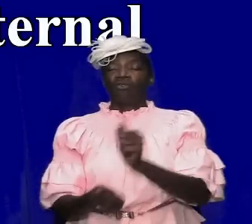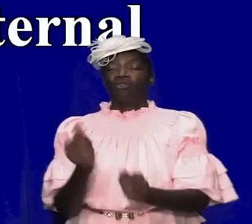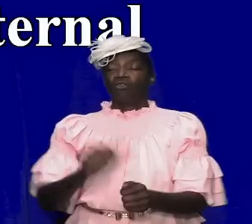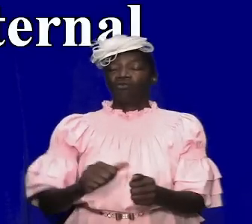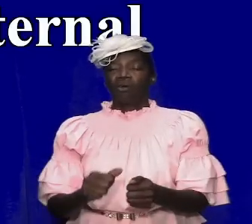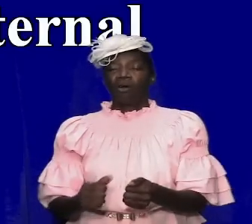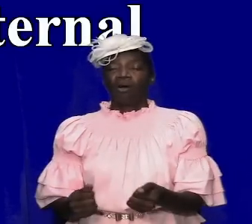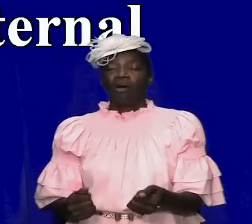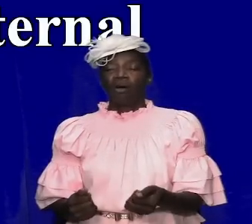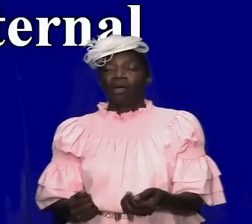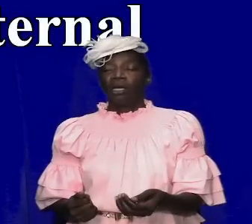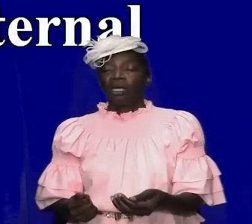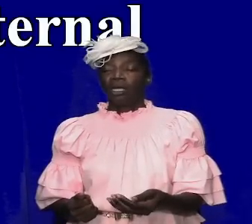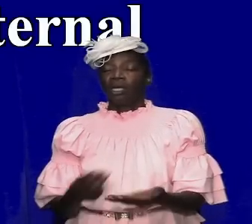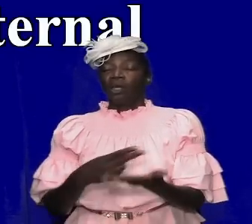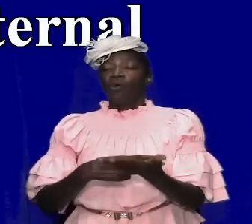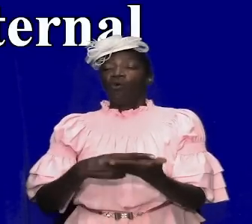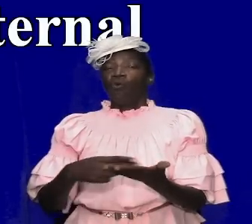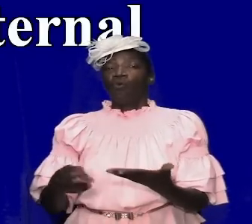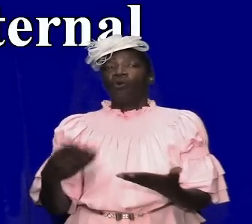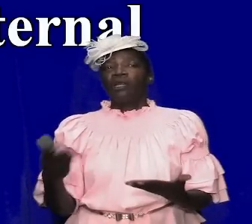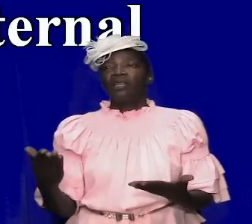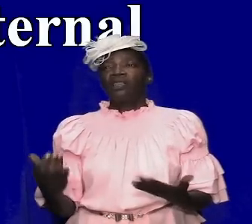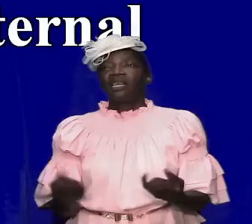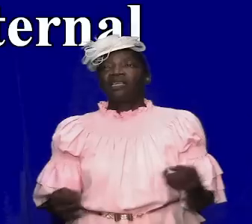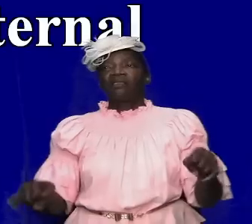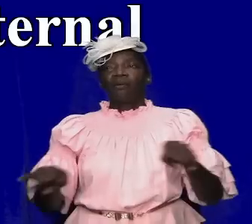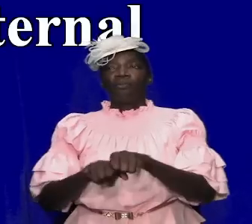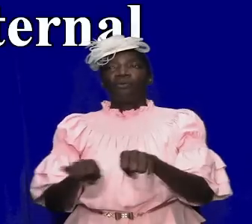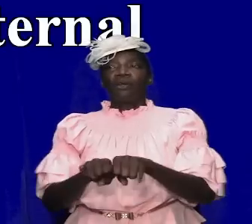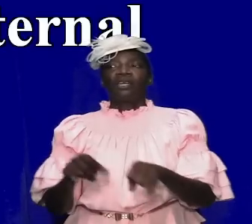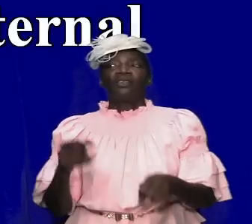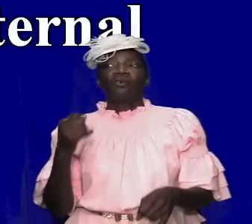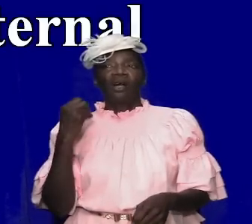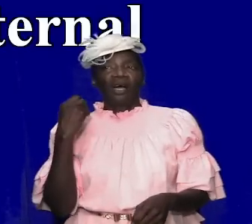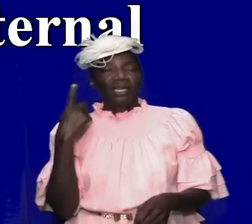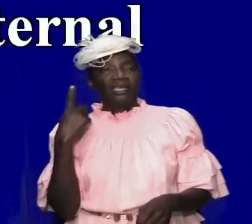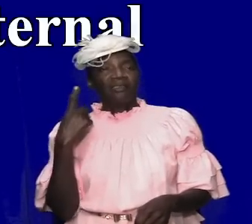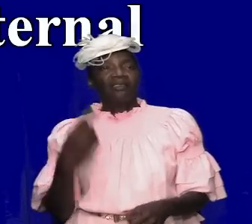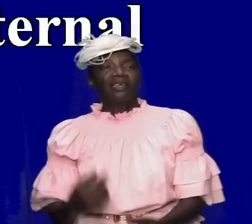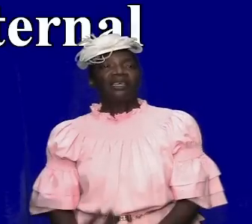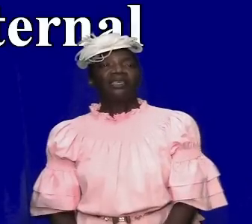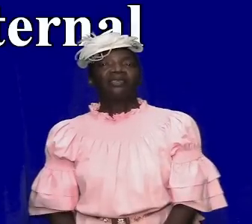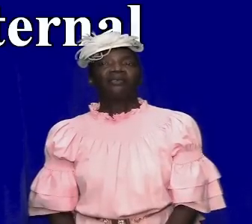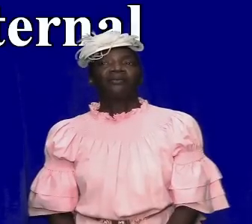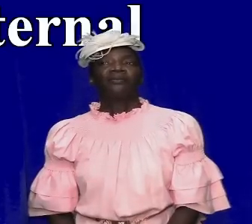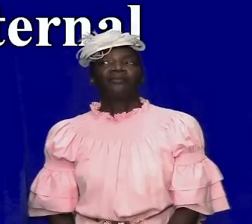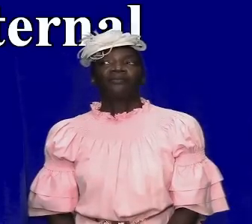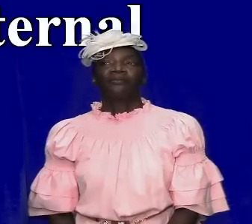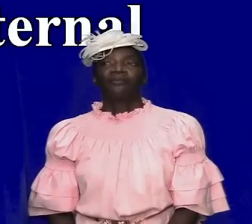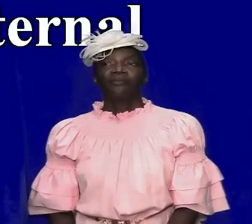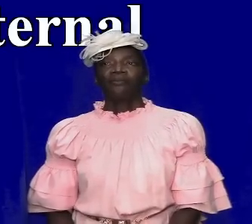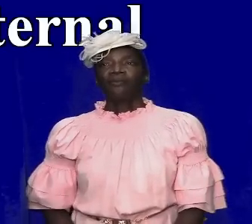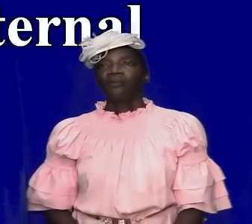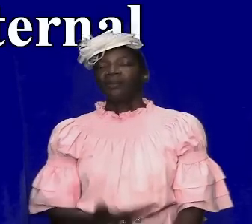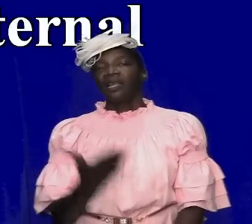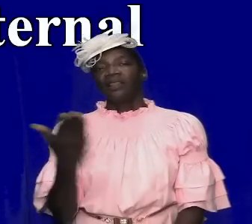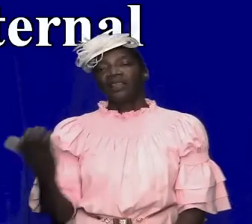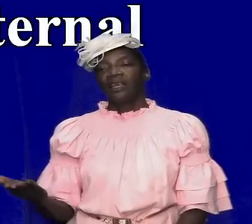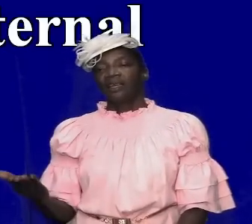it is very important for us to understand that now there is a scripture